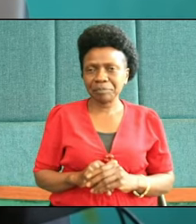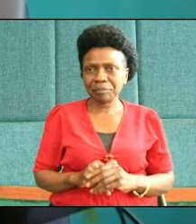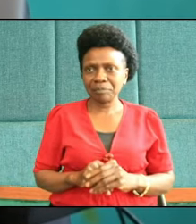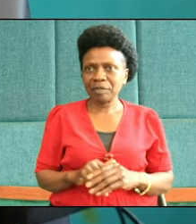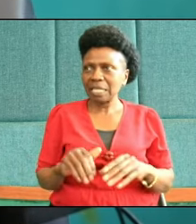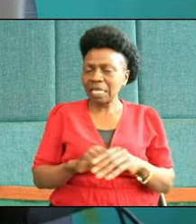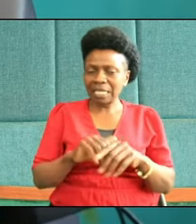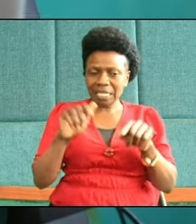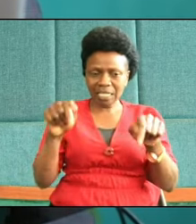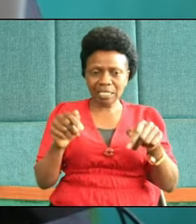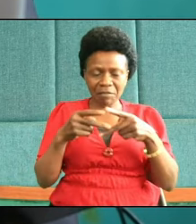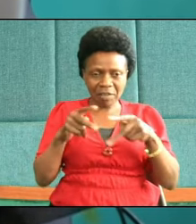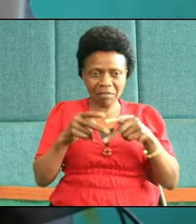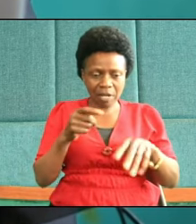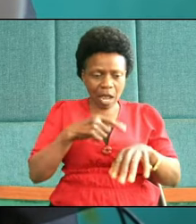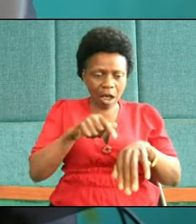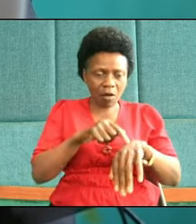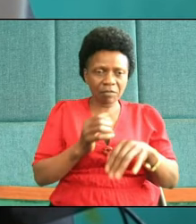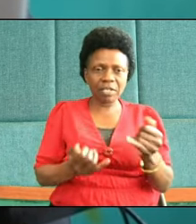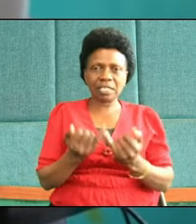hours of the Sabbath.